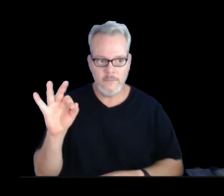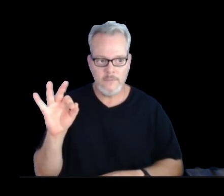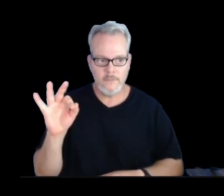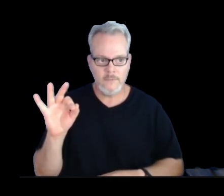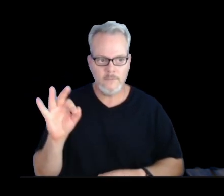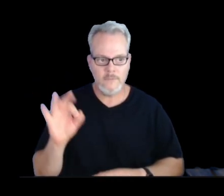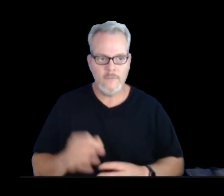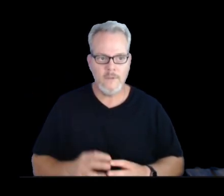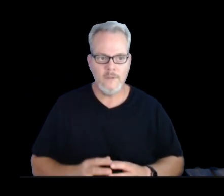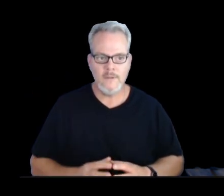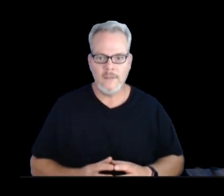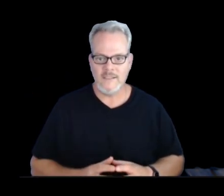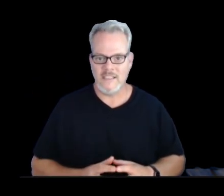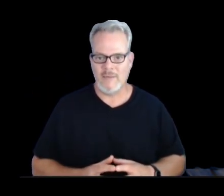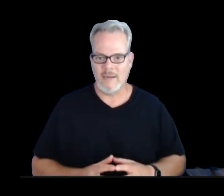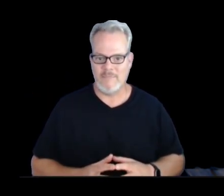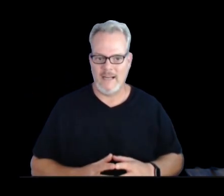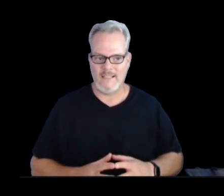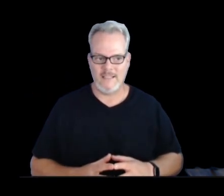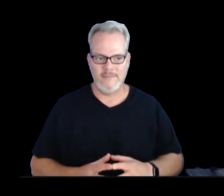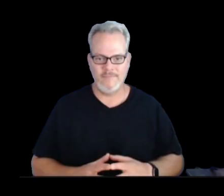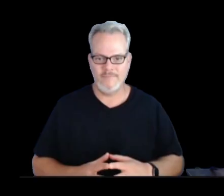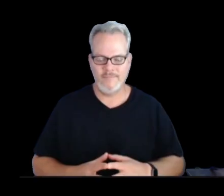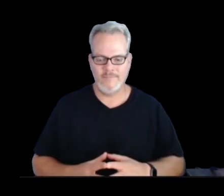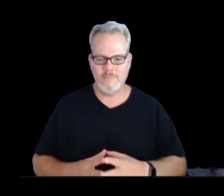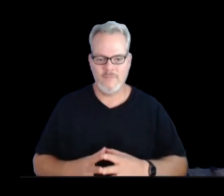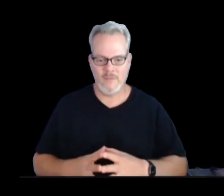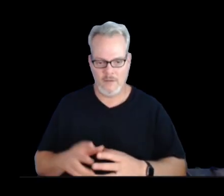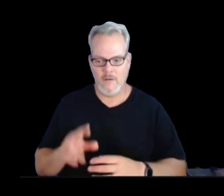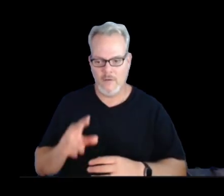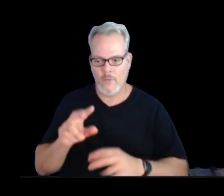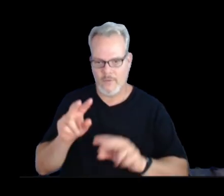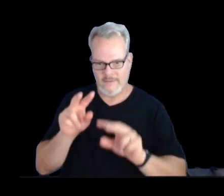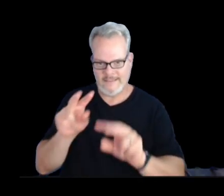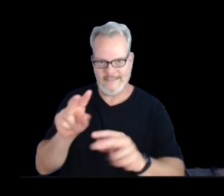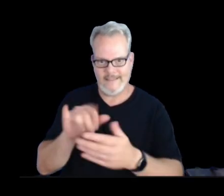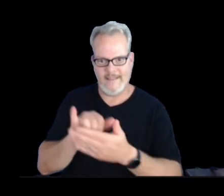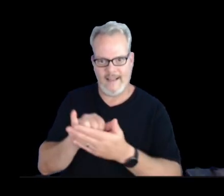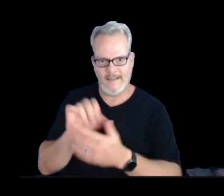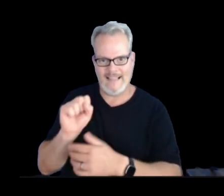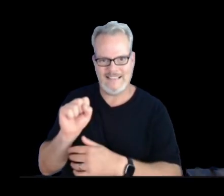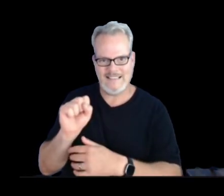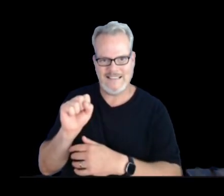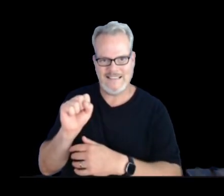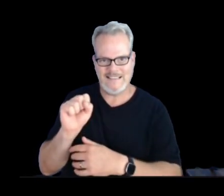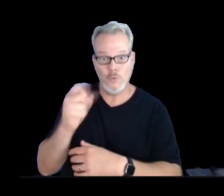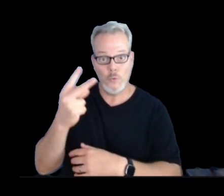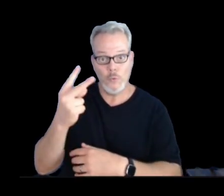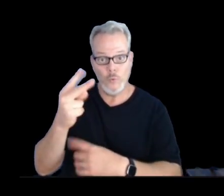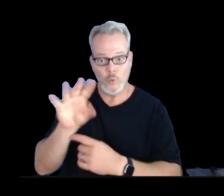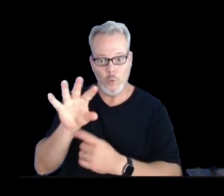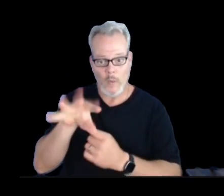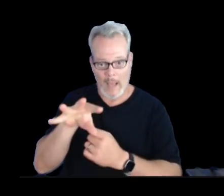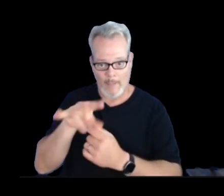here's episode 19 from the S2 camera. And what you can see is that